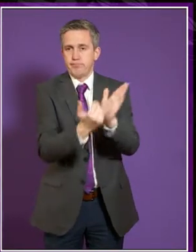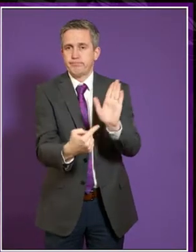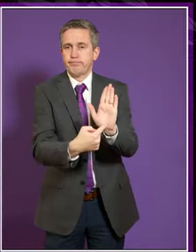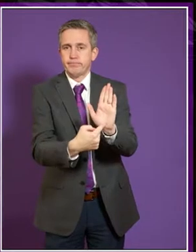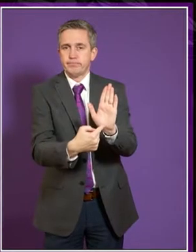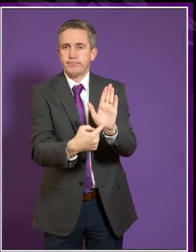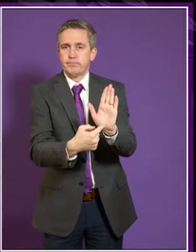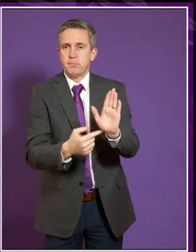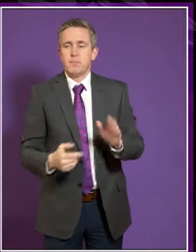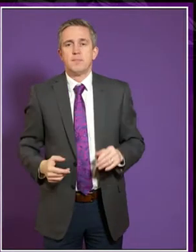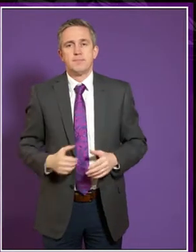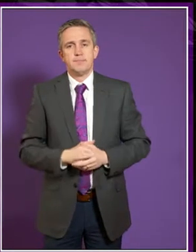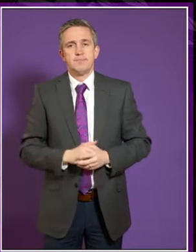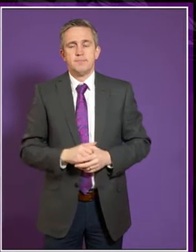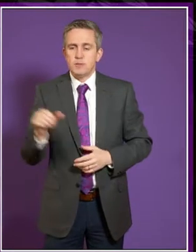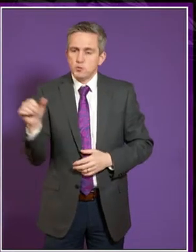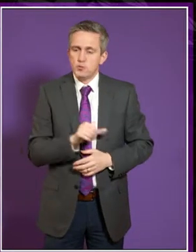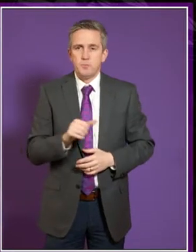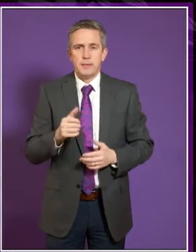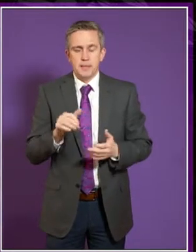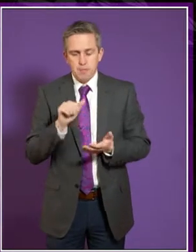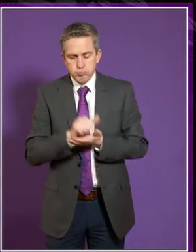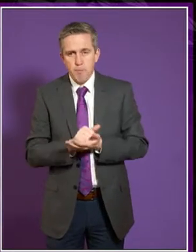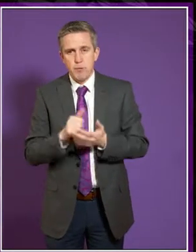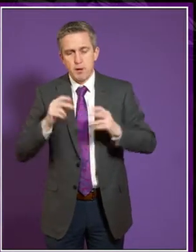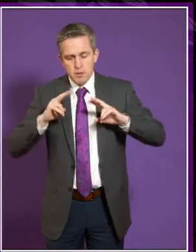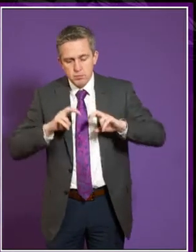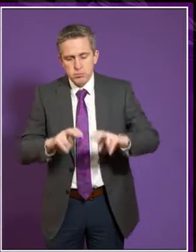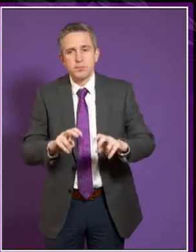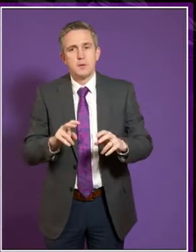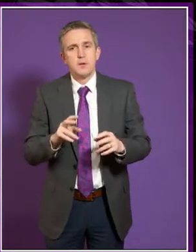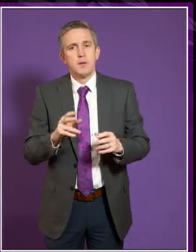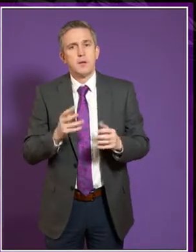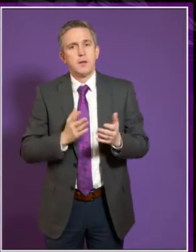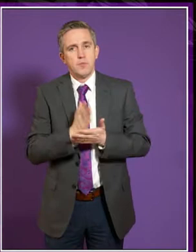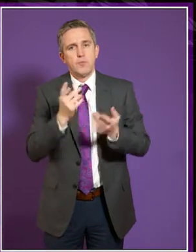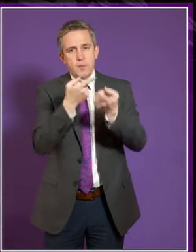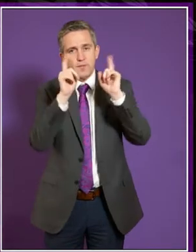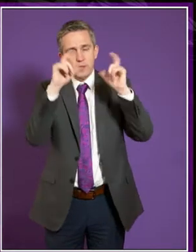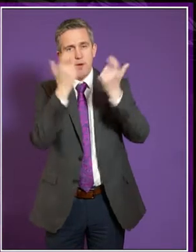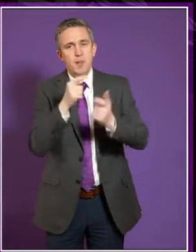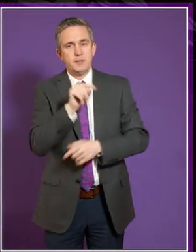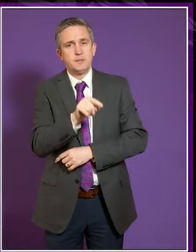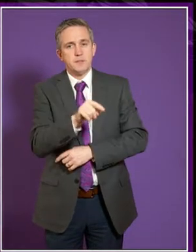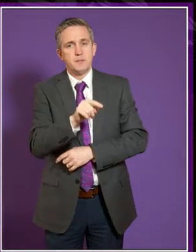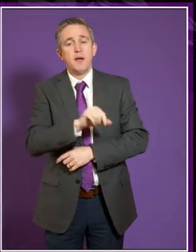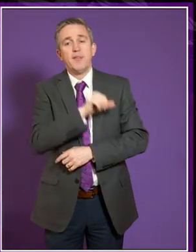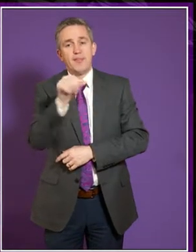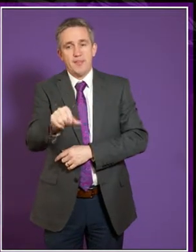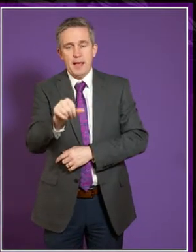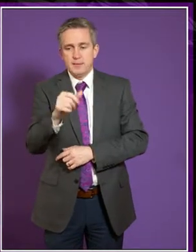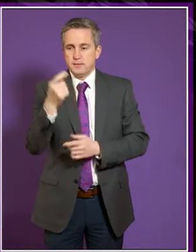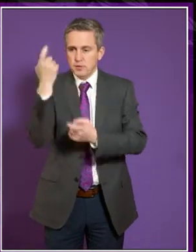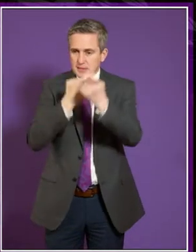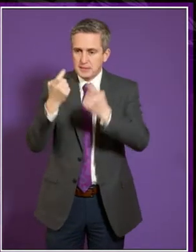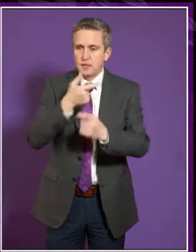strong and thorough mainstreaming process that's gone through at that institution. And then once you've got that, at that point, you then consider your gender